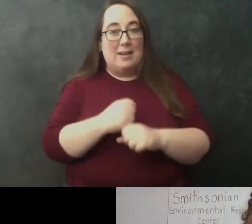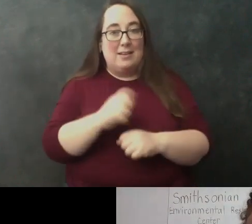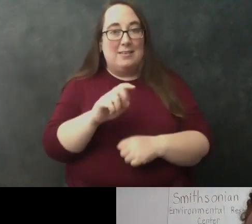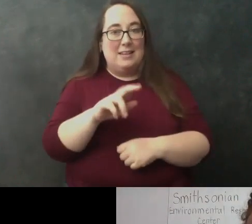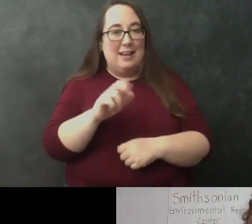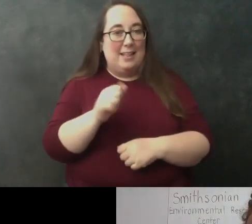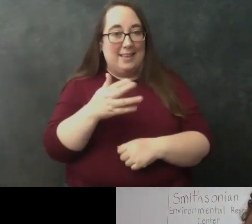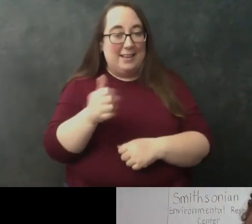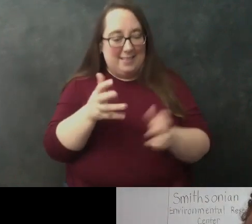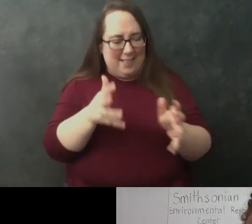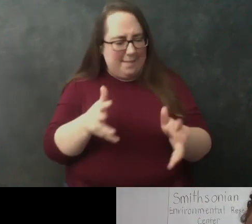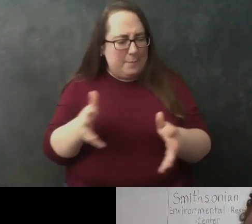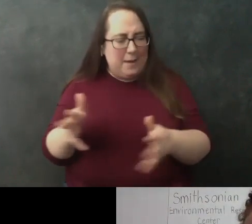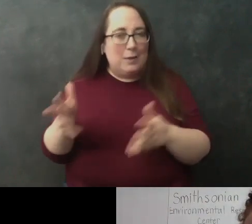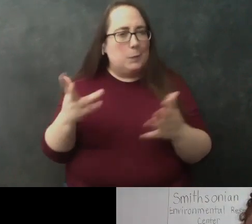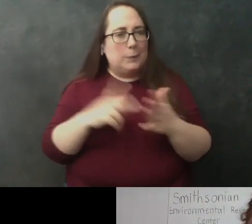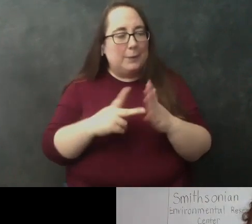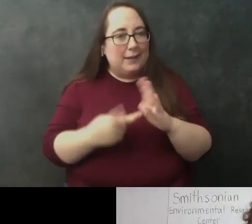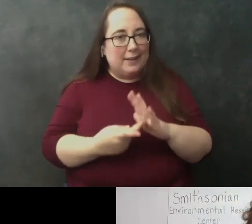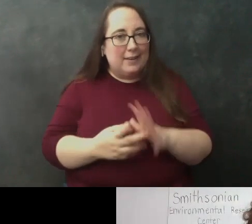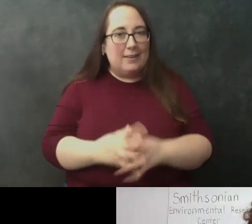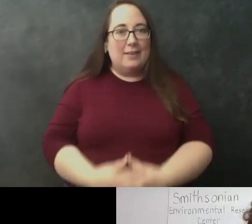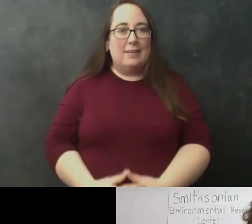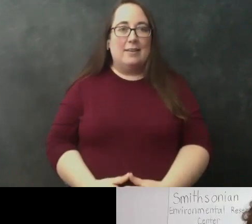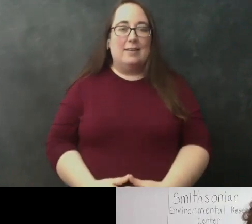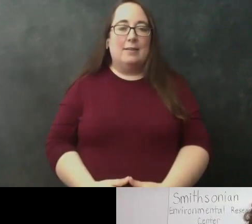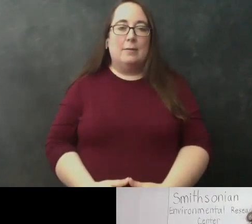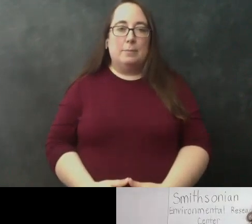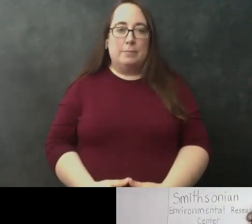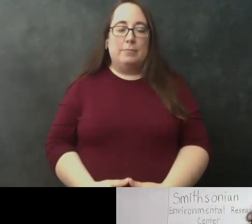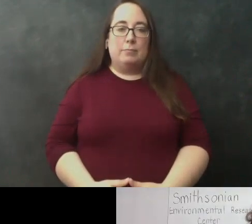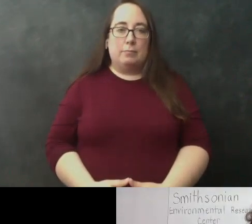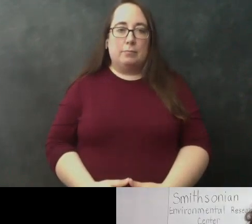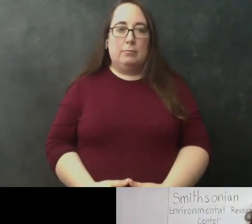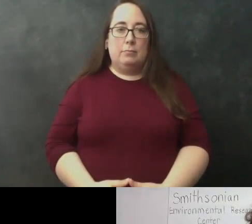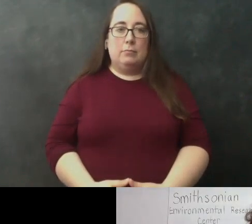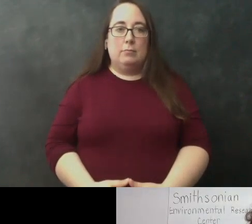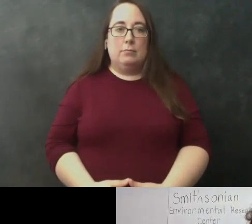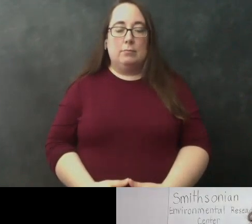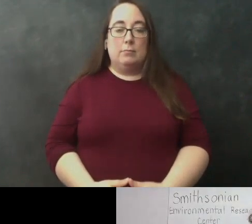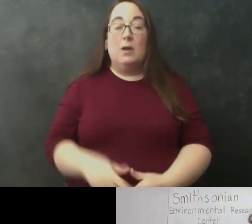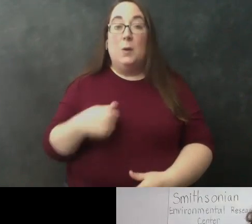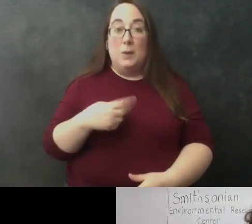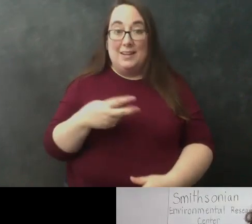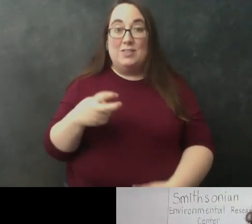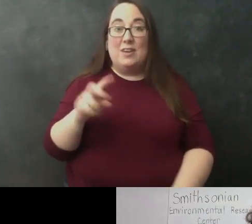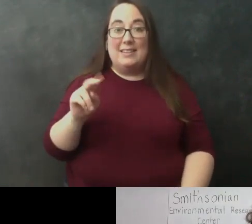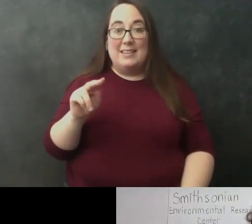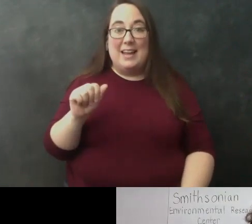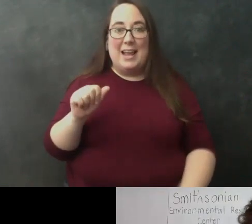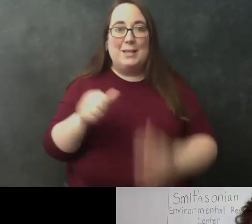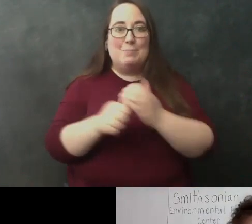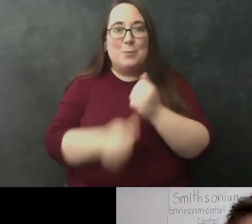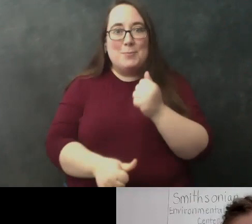that they leave behind what do you mean well one of the things that we extract dna out of is poop